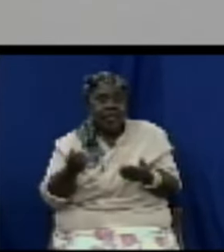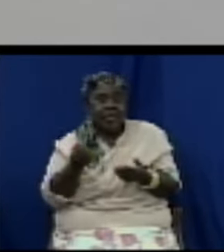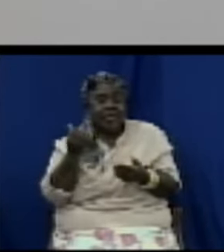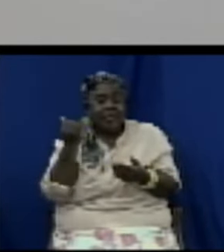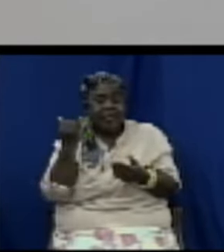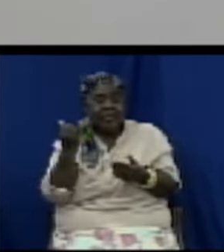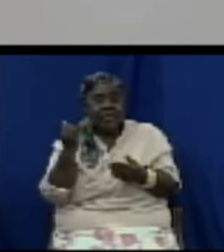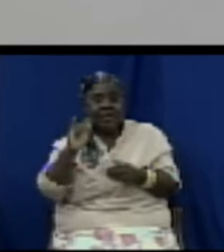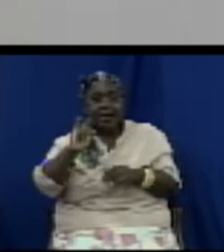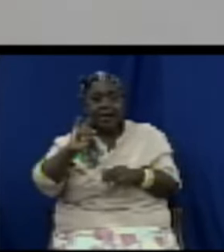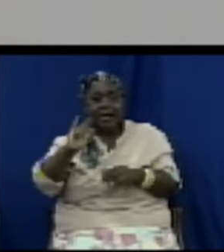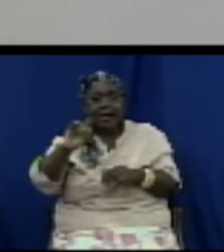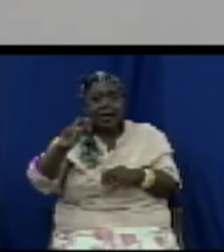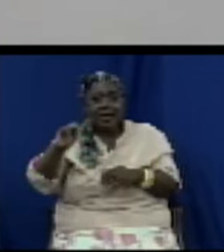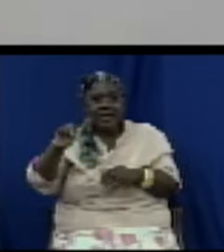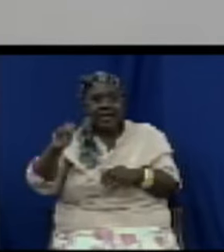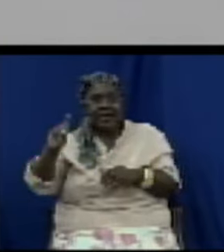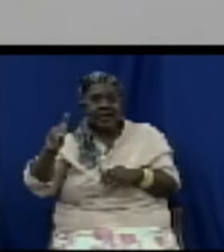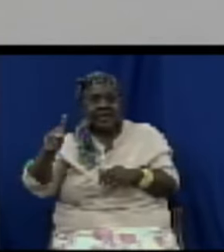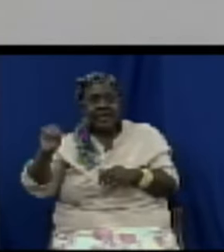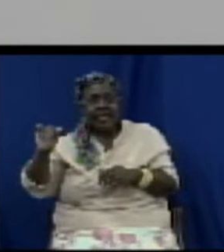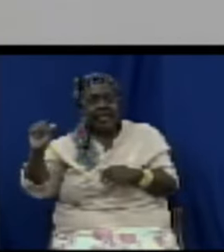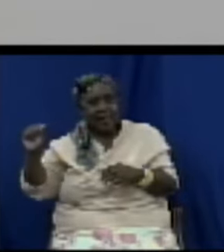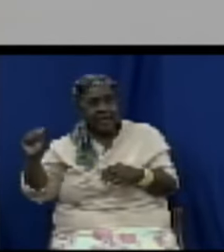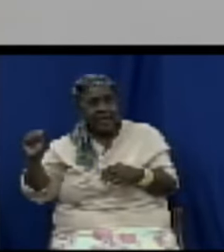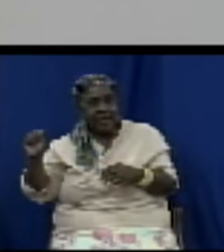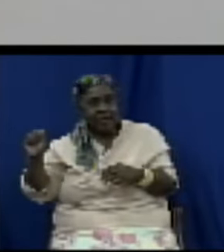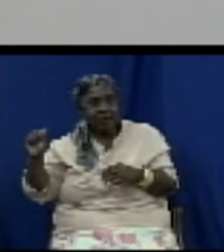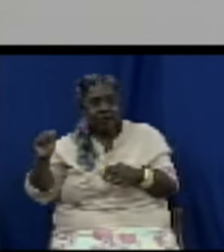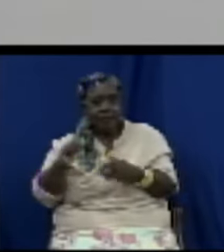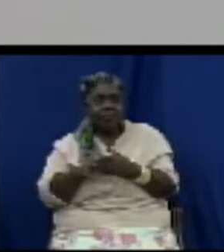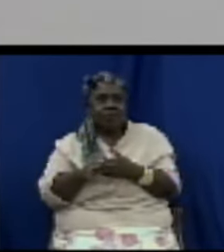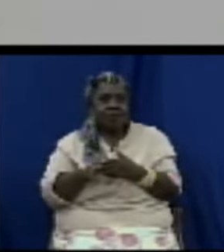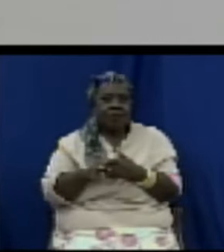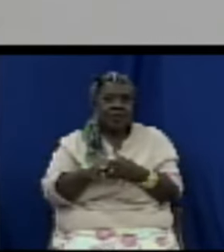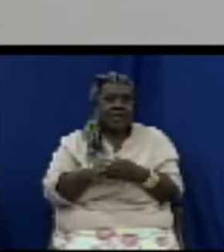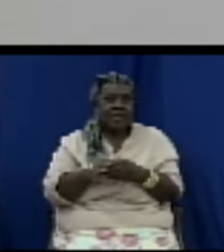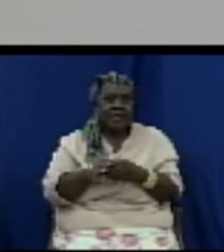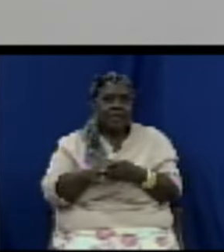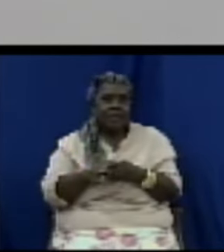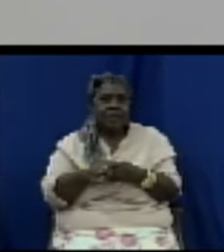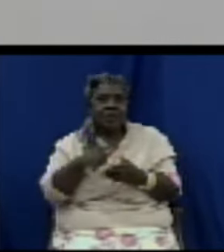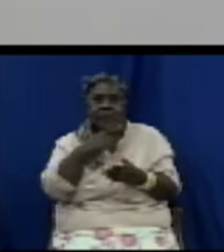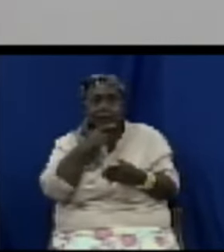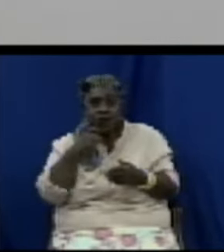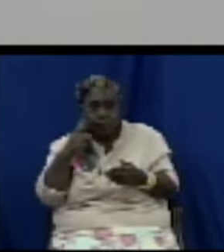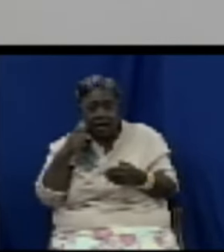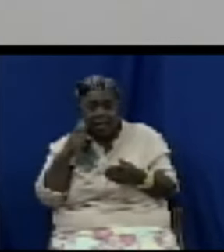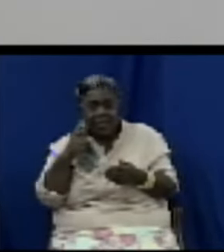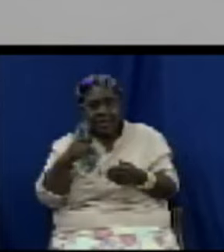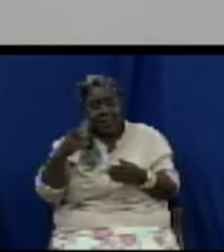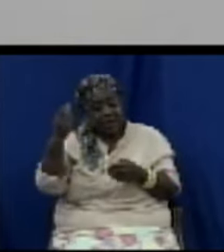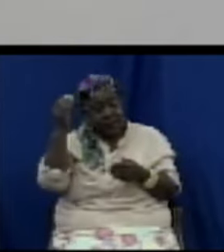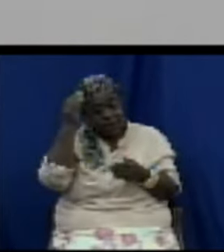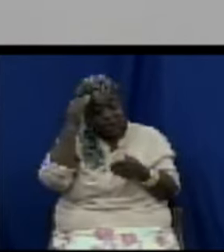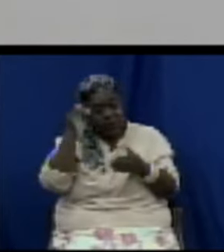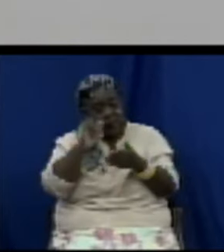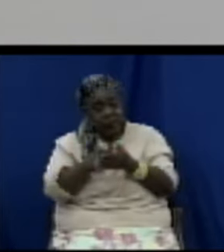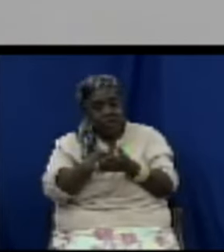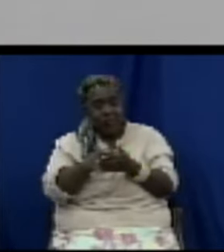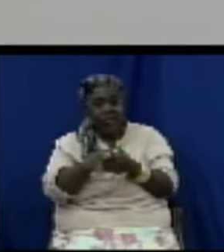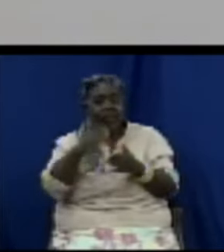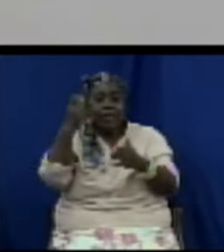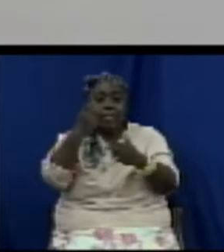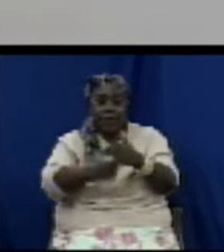controlled exports of basmati rice to the international market the price is going to change how do we